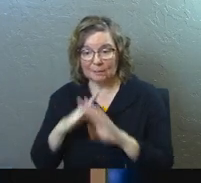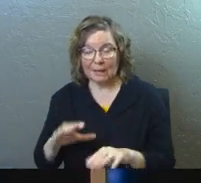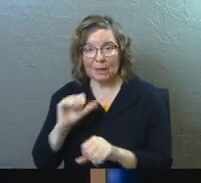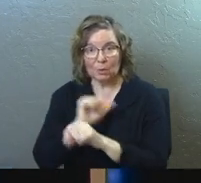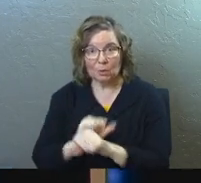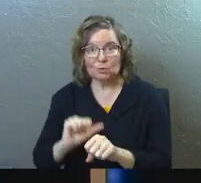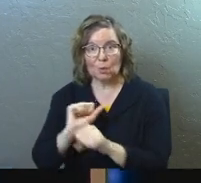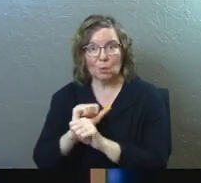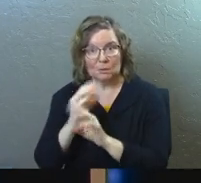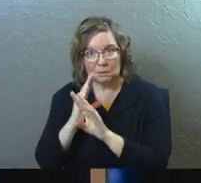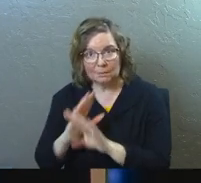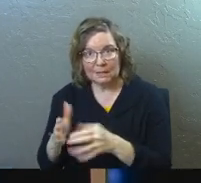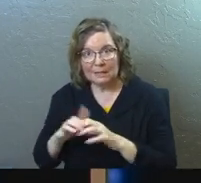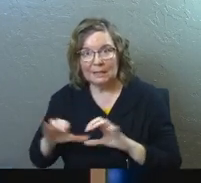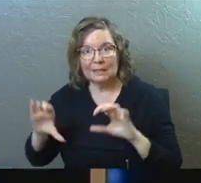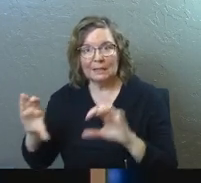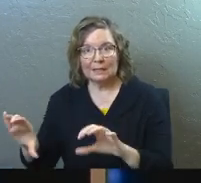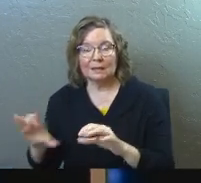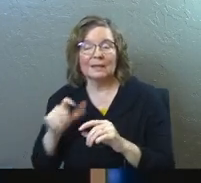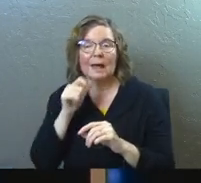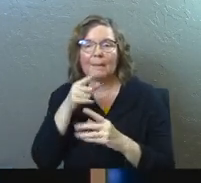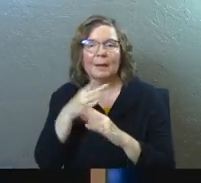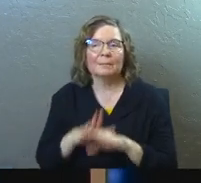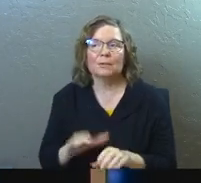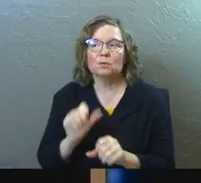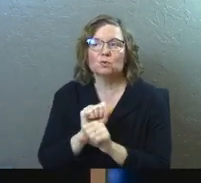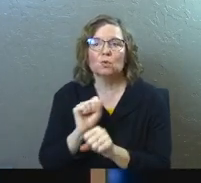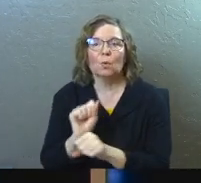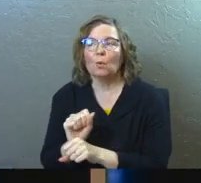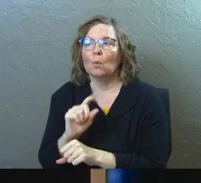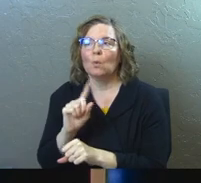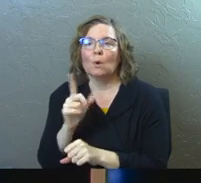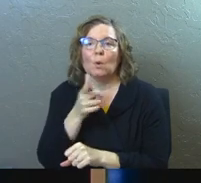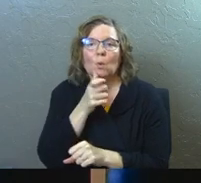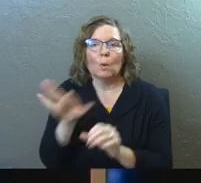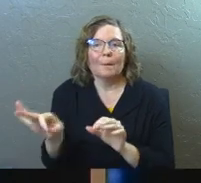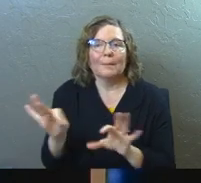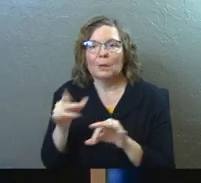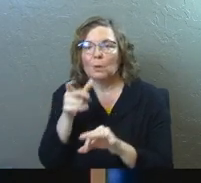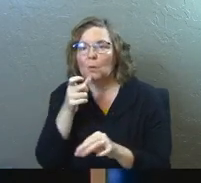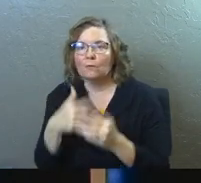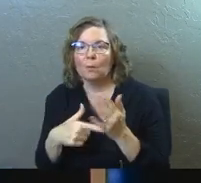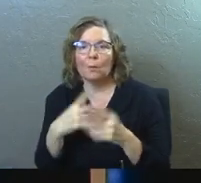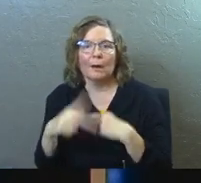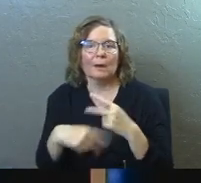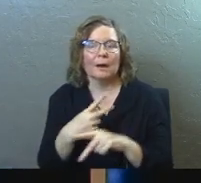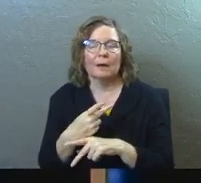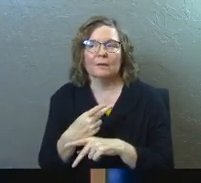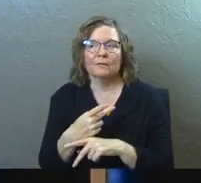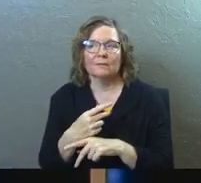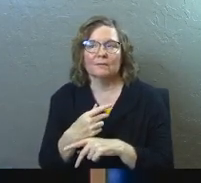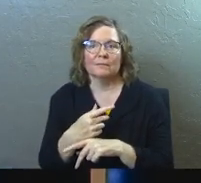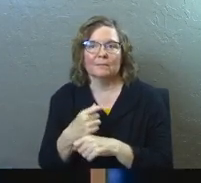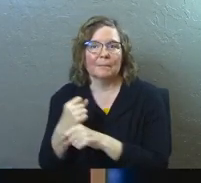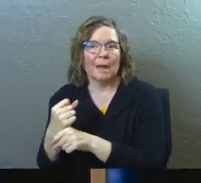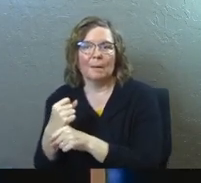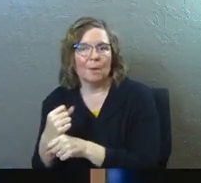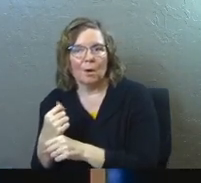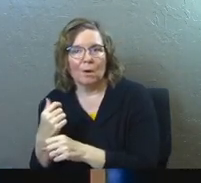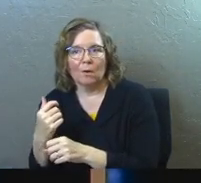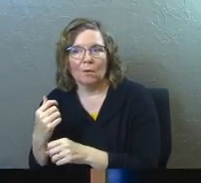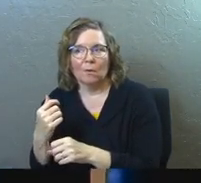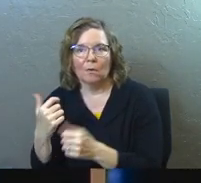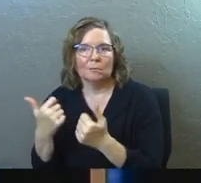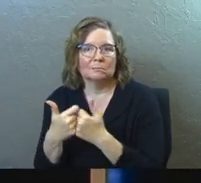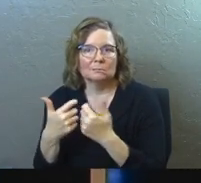You could do the work. And it's not just about splitting the chores and, and who picks up who from what kind of, you know, little league, whatever. It's not